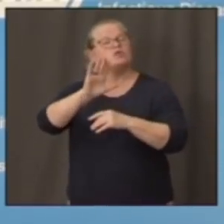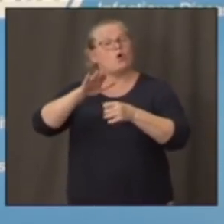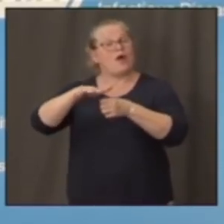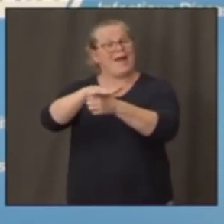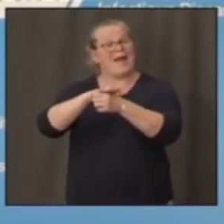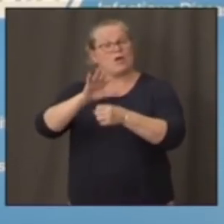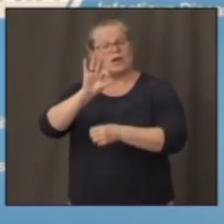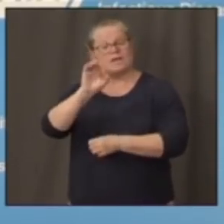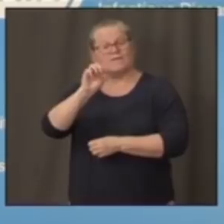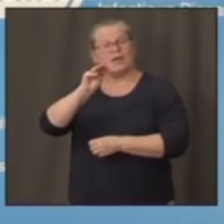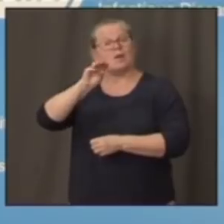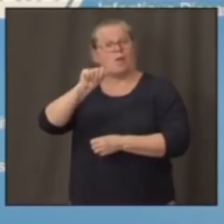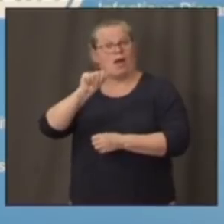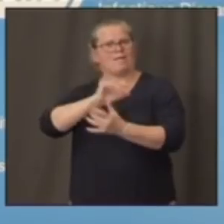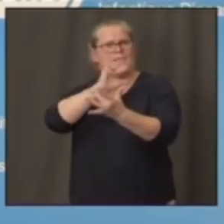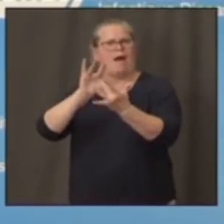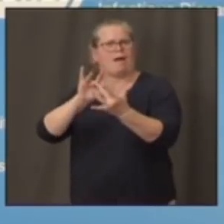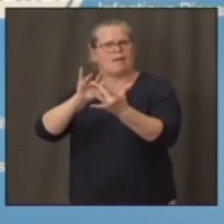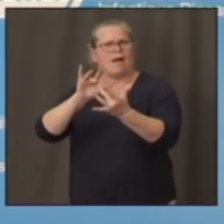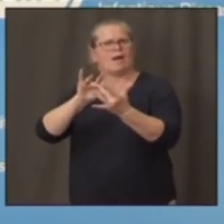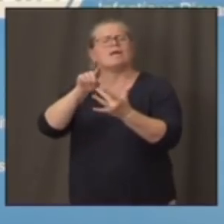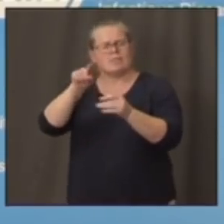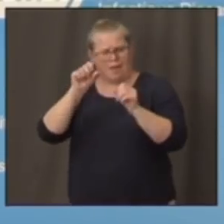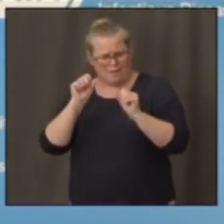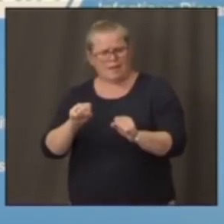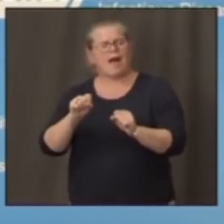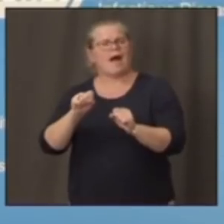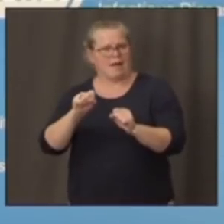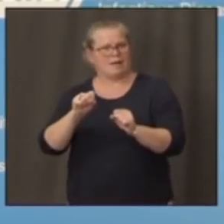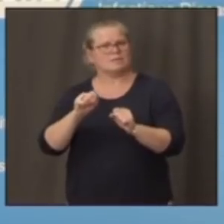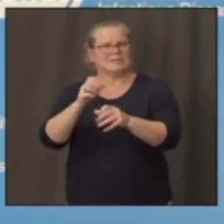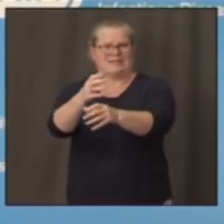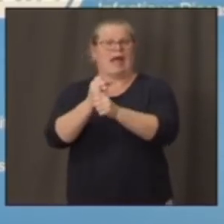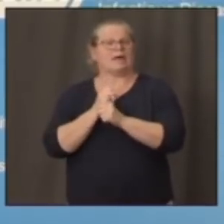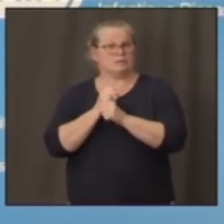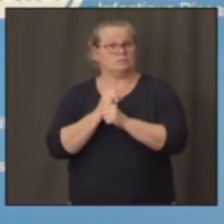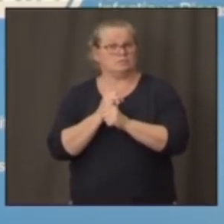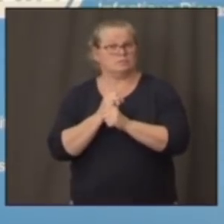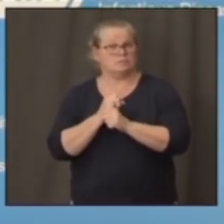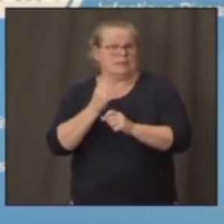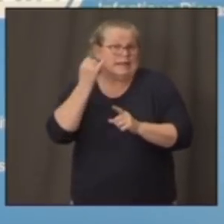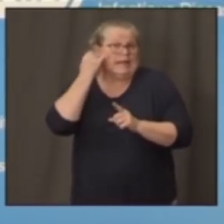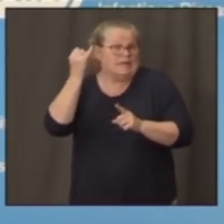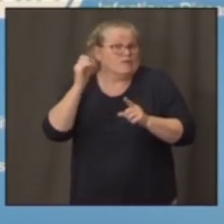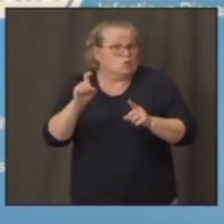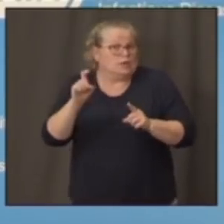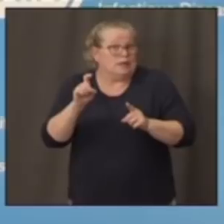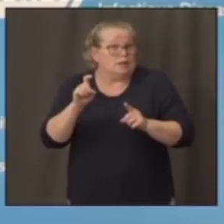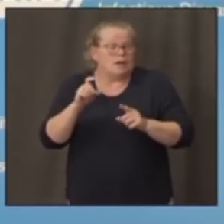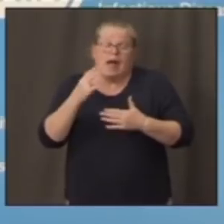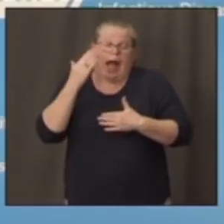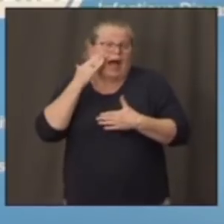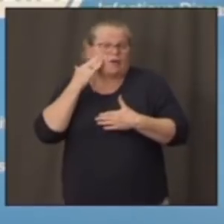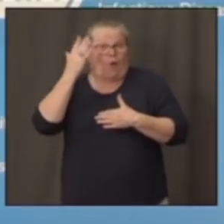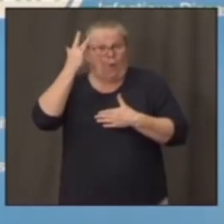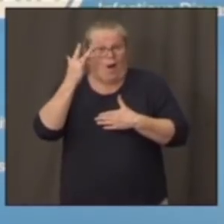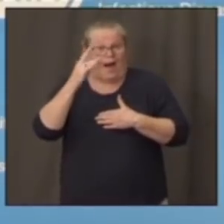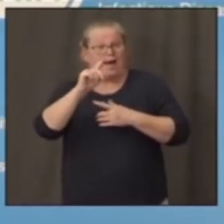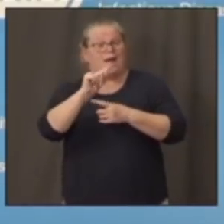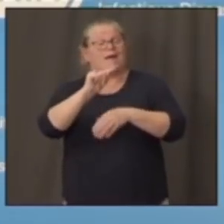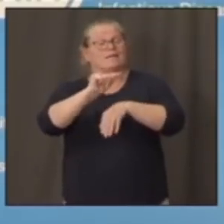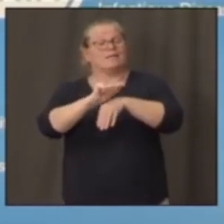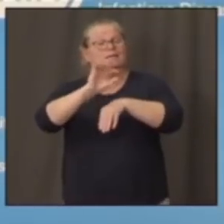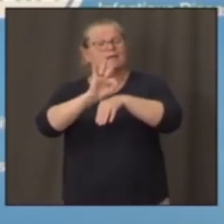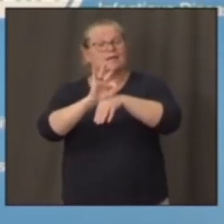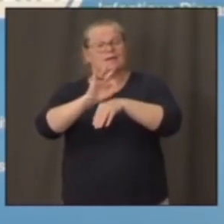PPE to you if you need it. I mean, I know because when I sit in at the task force meetings, we often